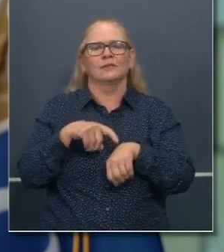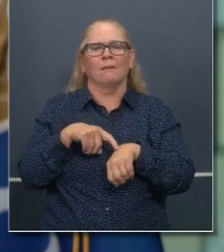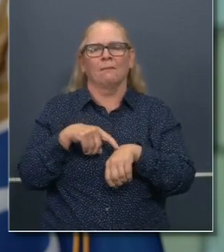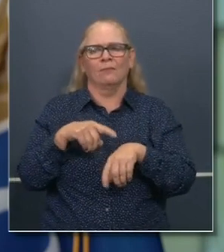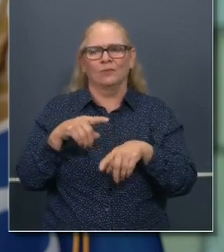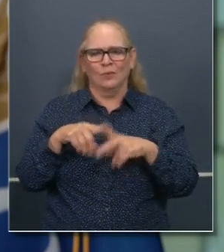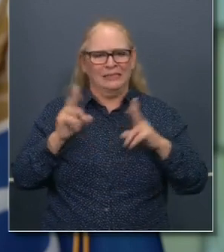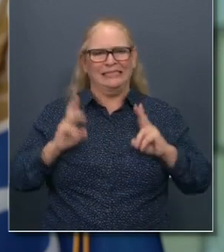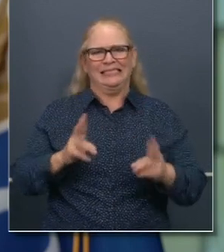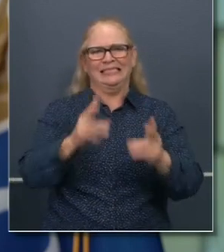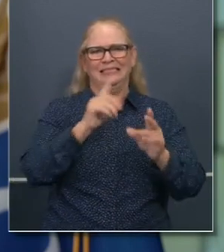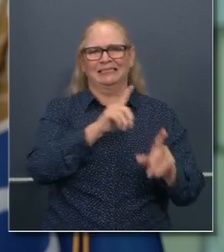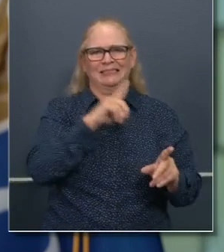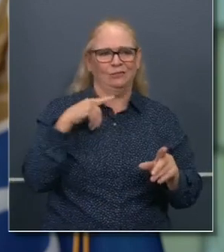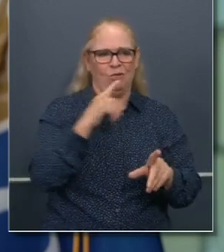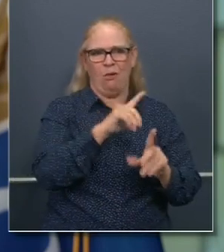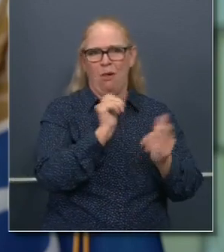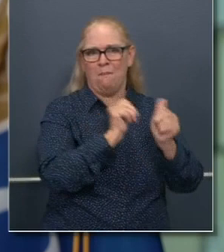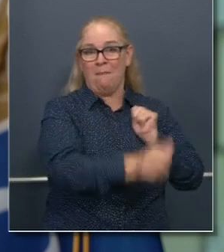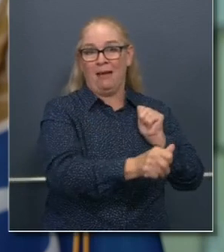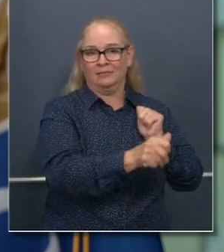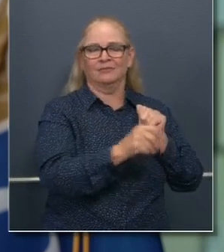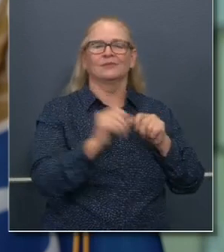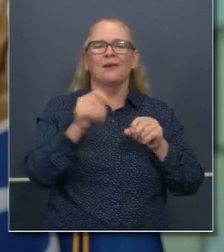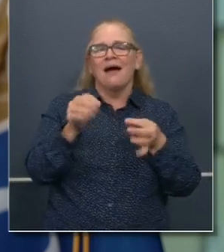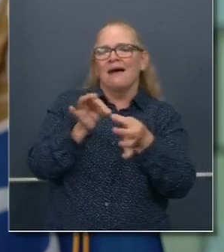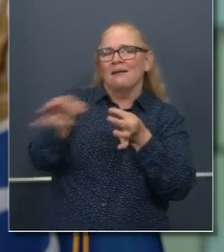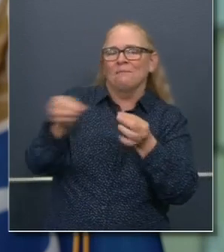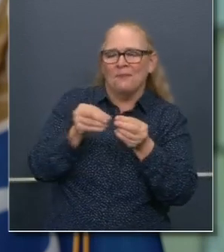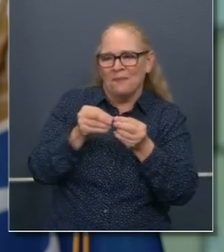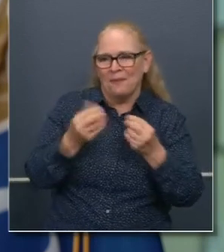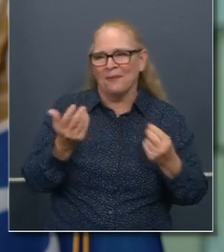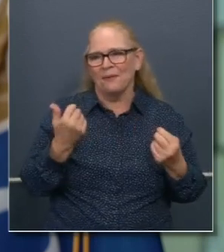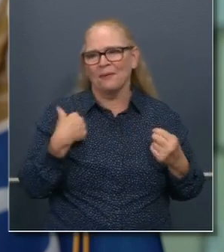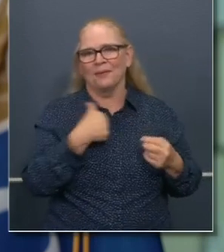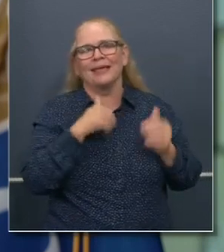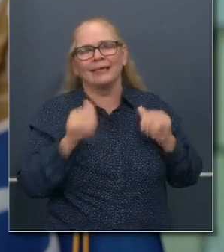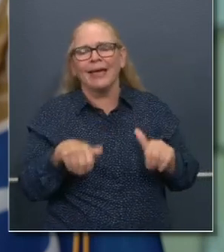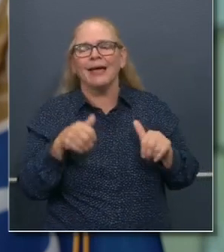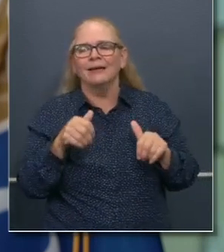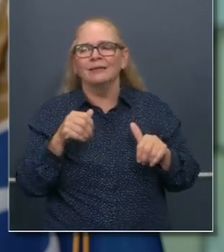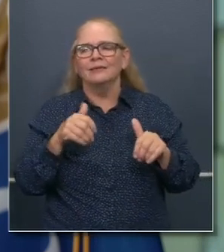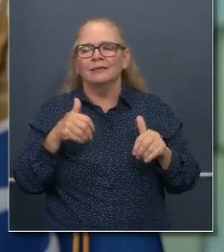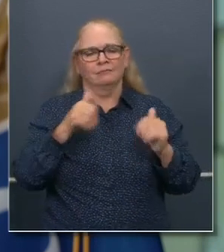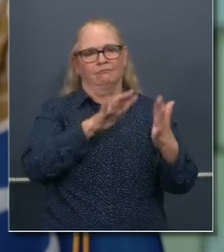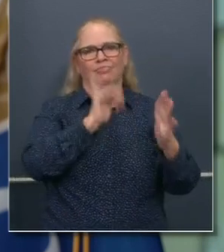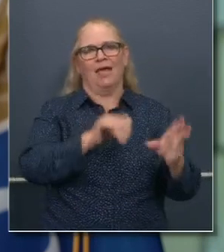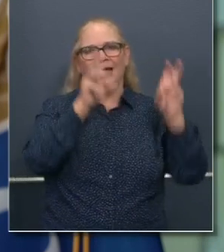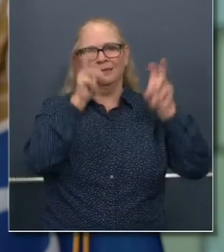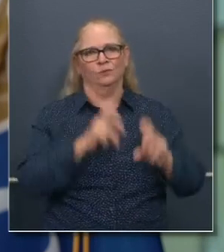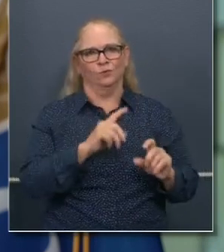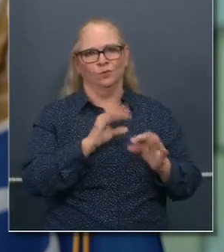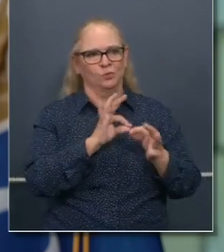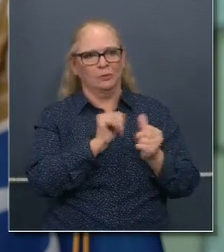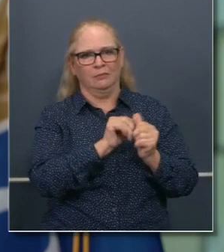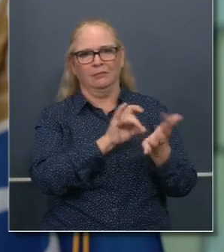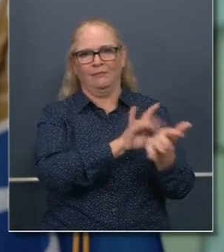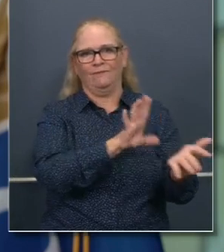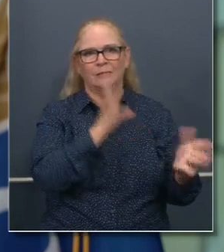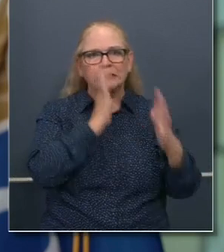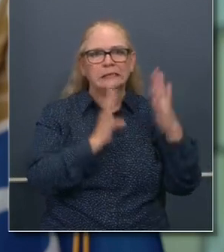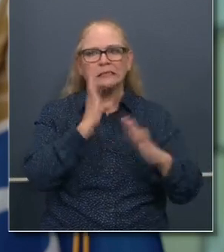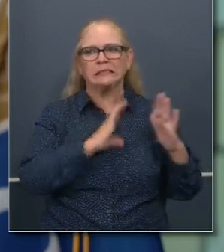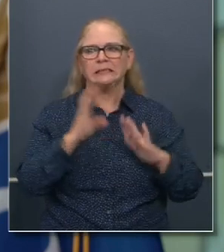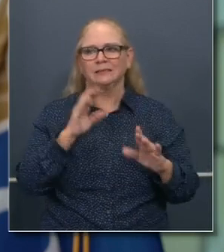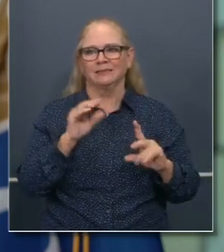urgency that's required and to do so in a way where we can address that concern around a gap, uh, by January